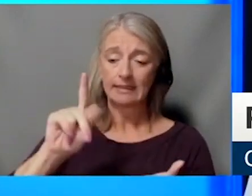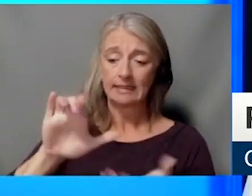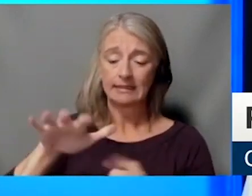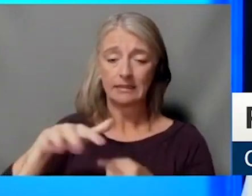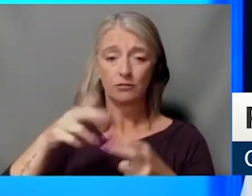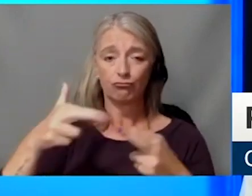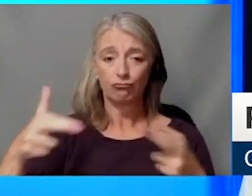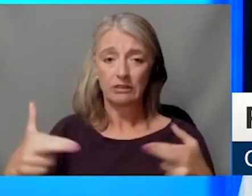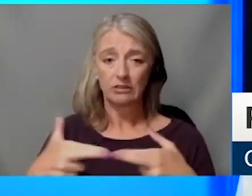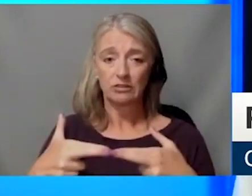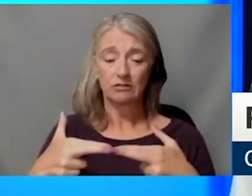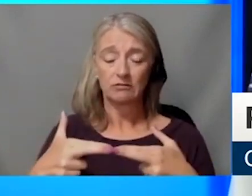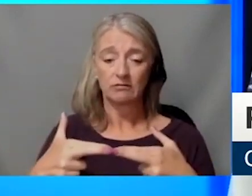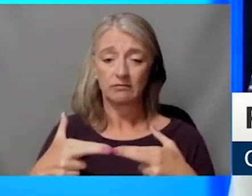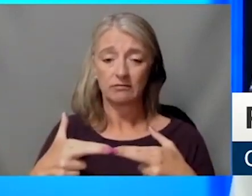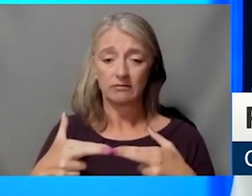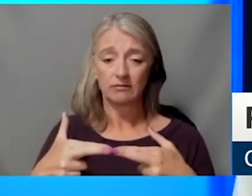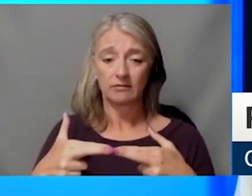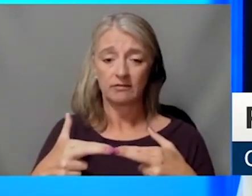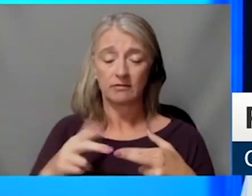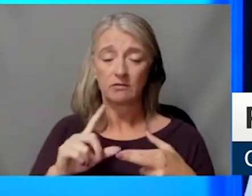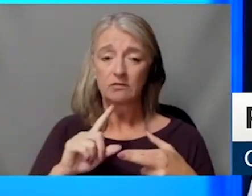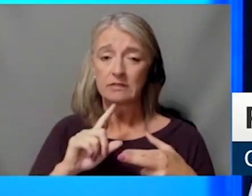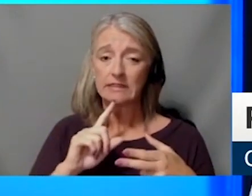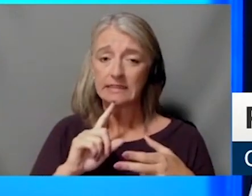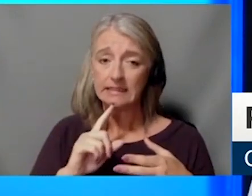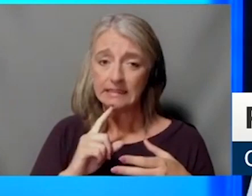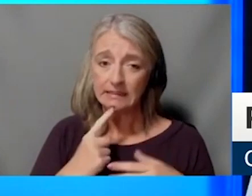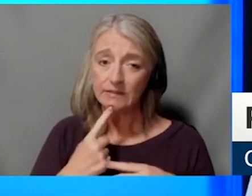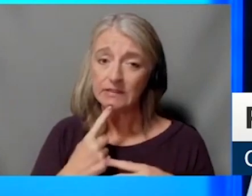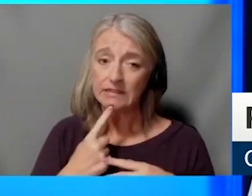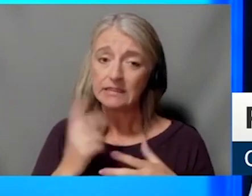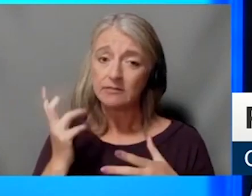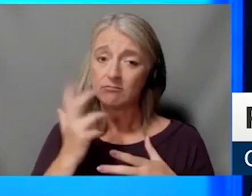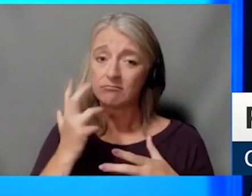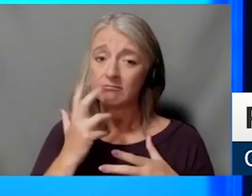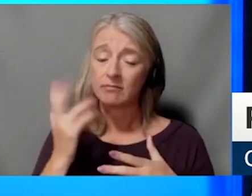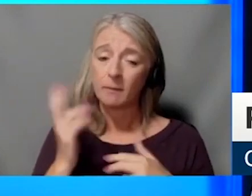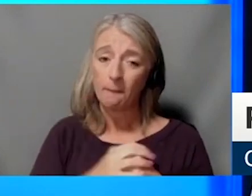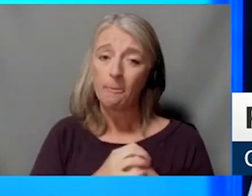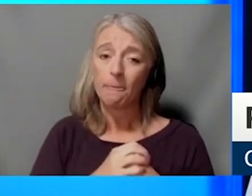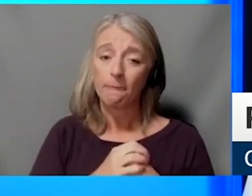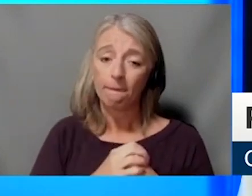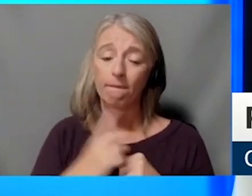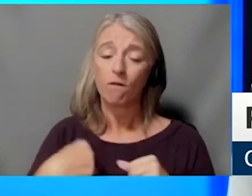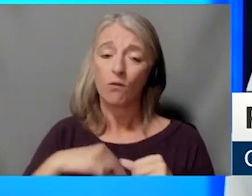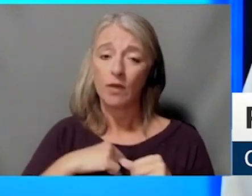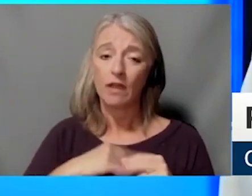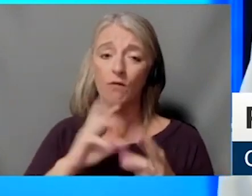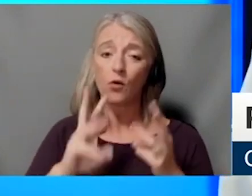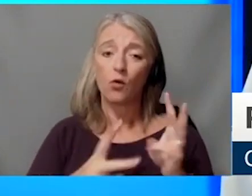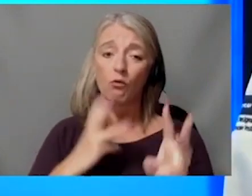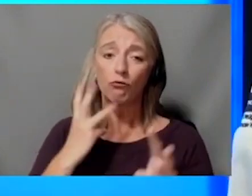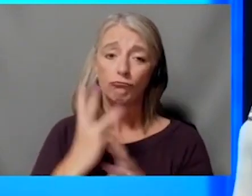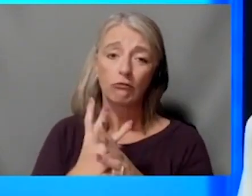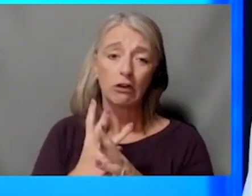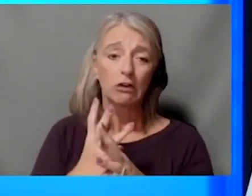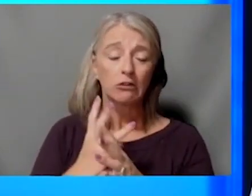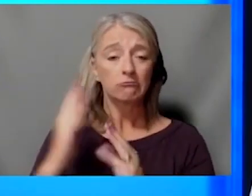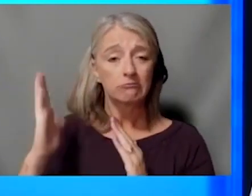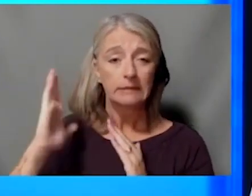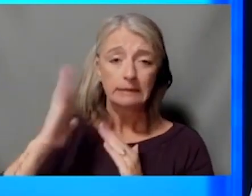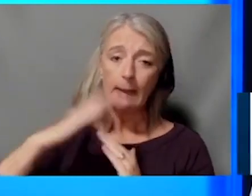the significance of this cannot be overstated. We have a world-class cancer center here. We have world-class experts